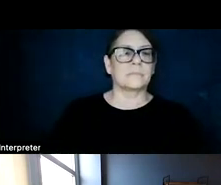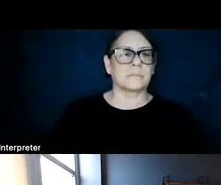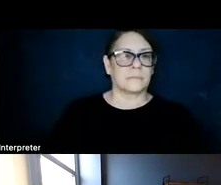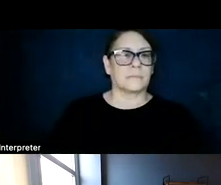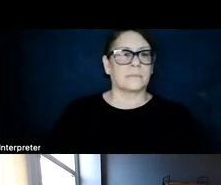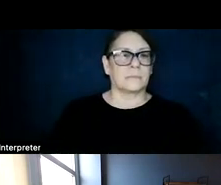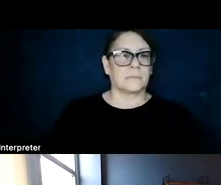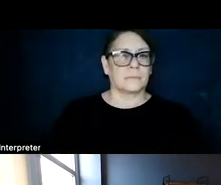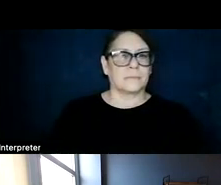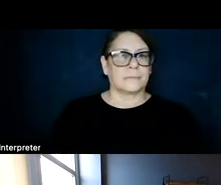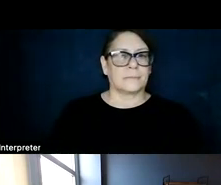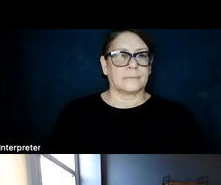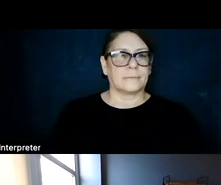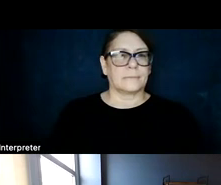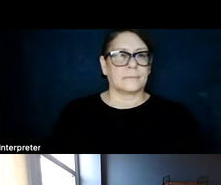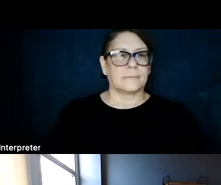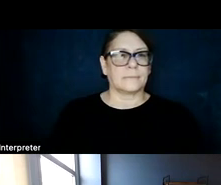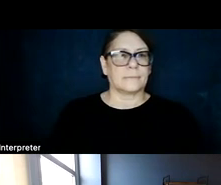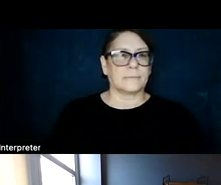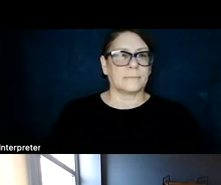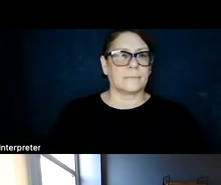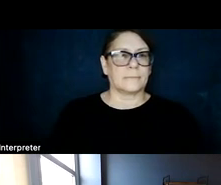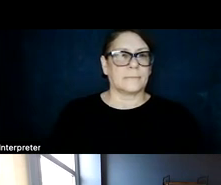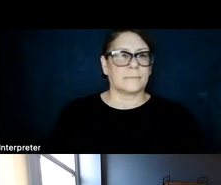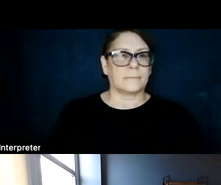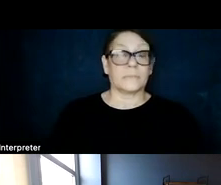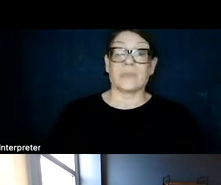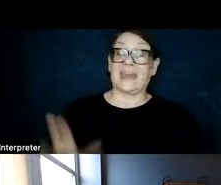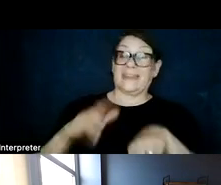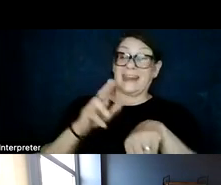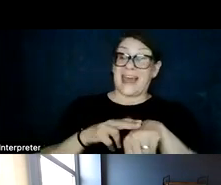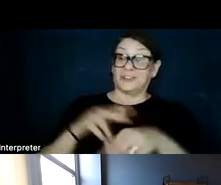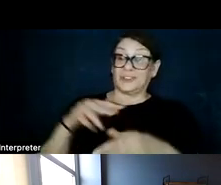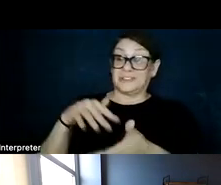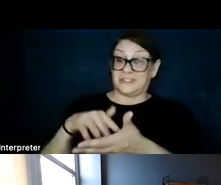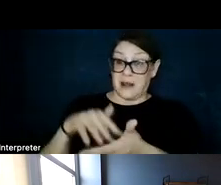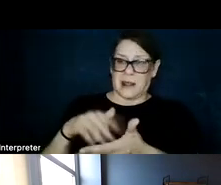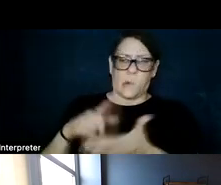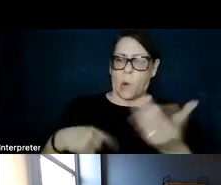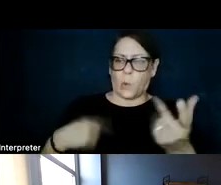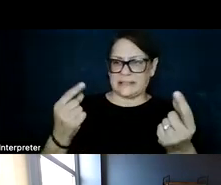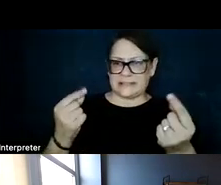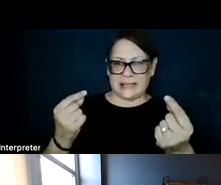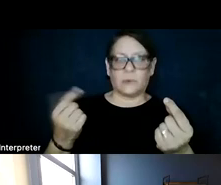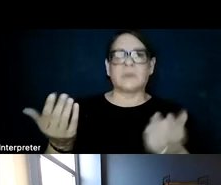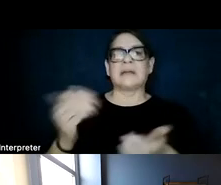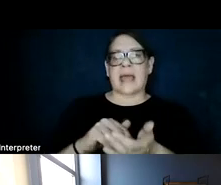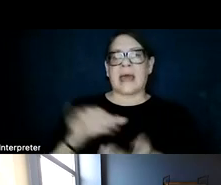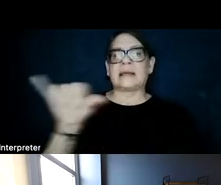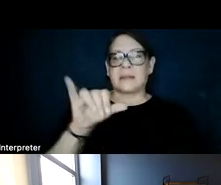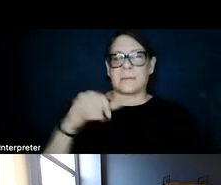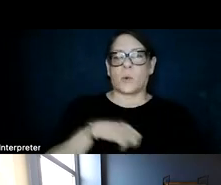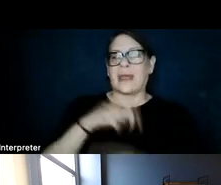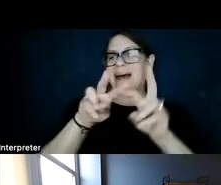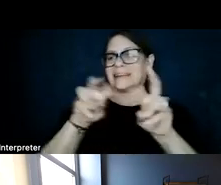impact siding levels in the national study, what we did was, again, similarly, we assess